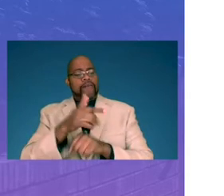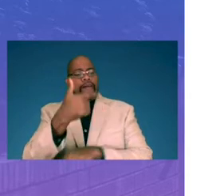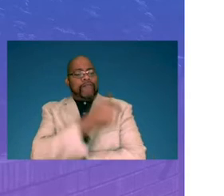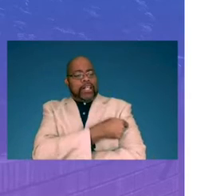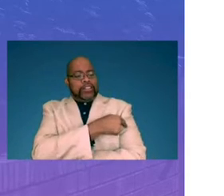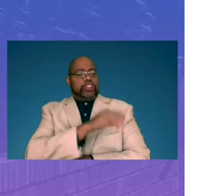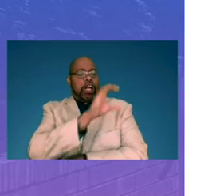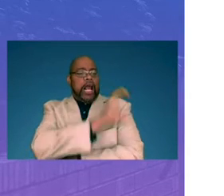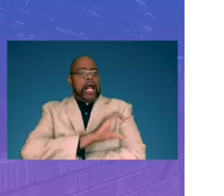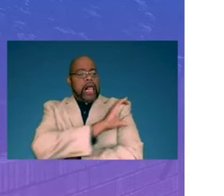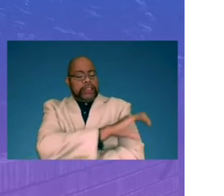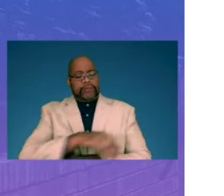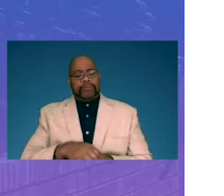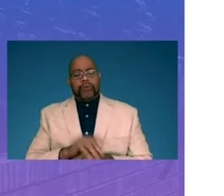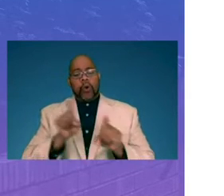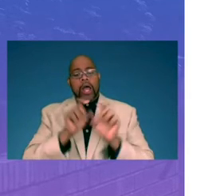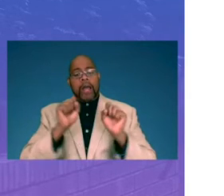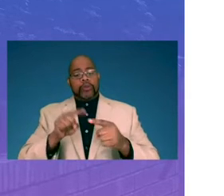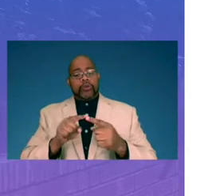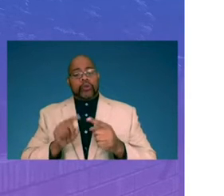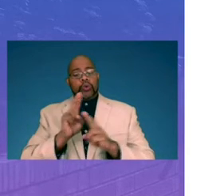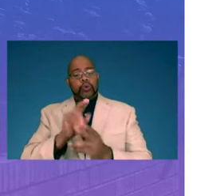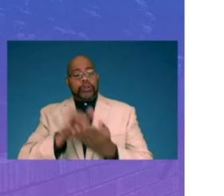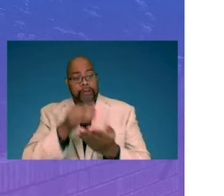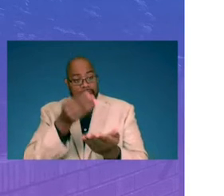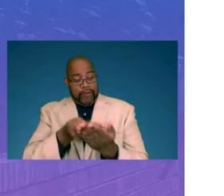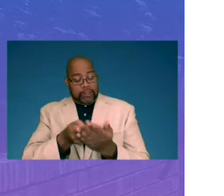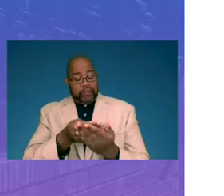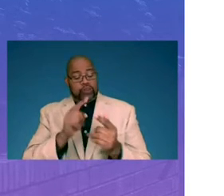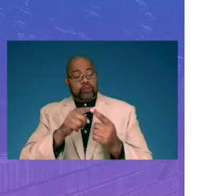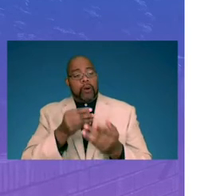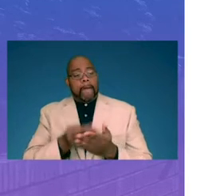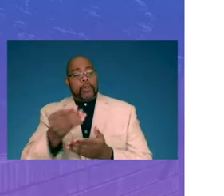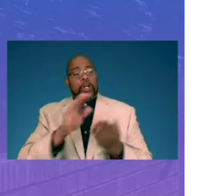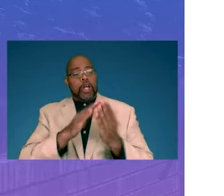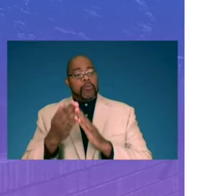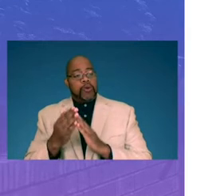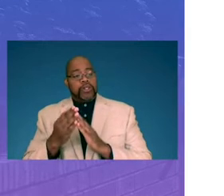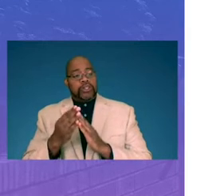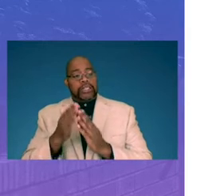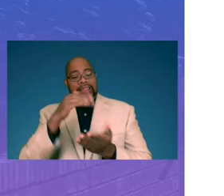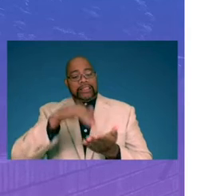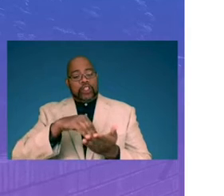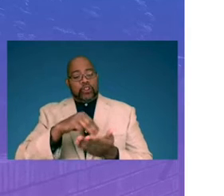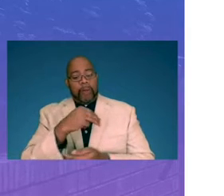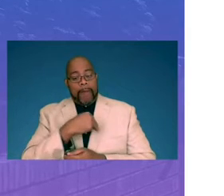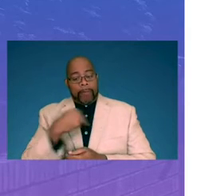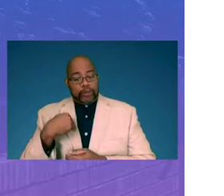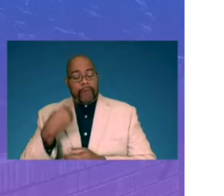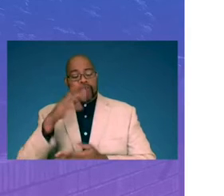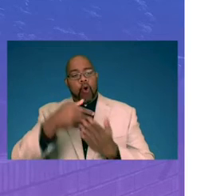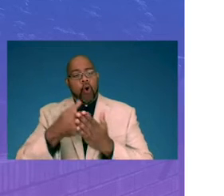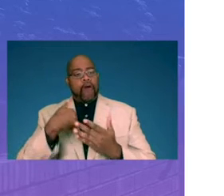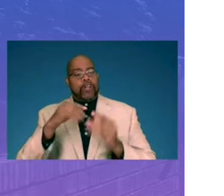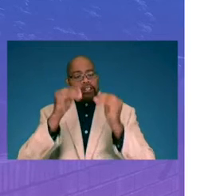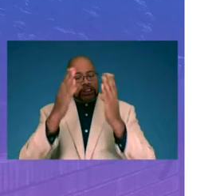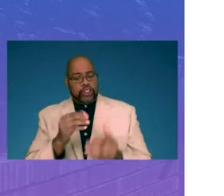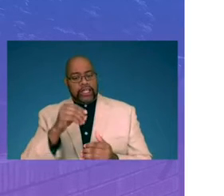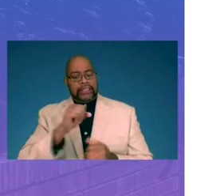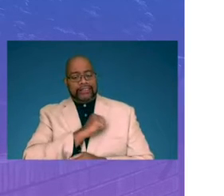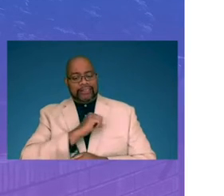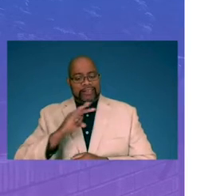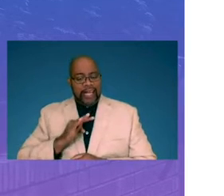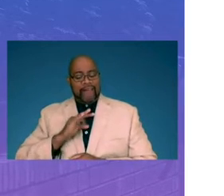We were also able to use the funds to purchase community center memberships for all of our teachers and staff